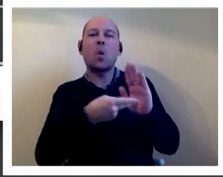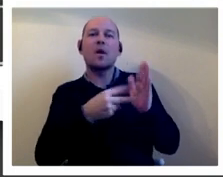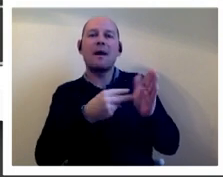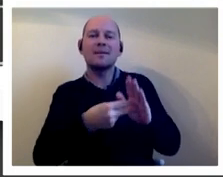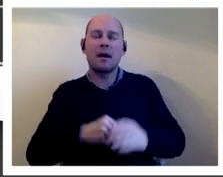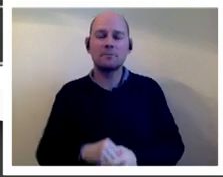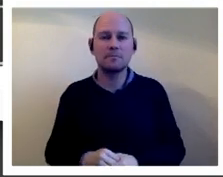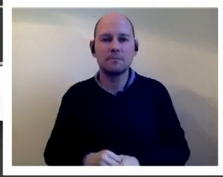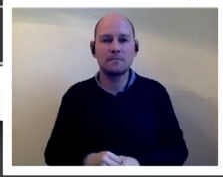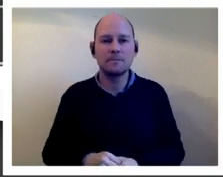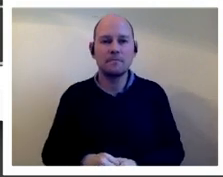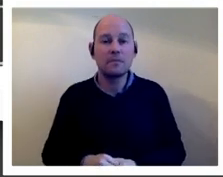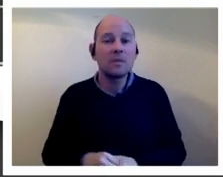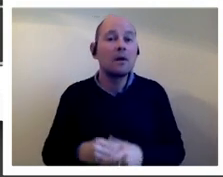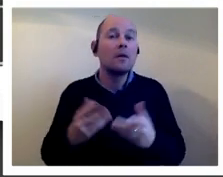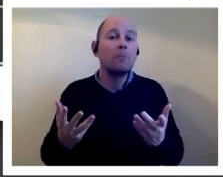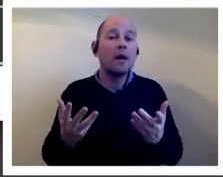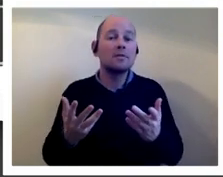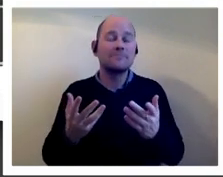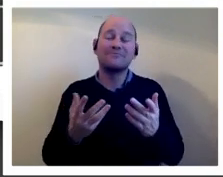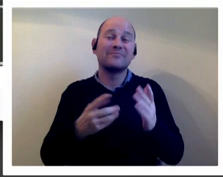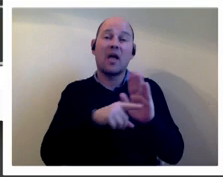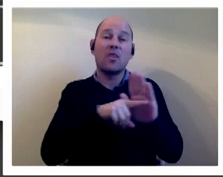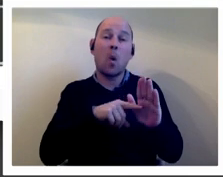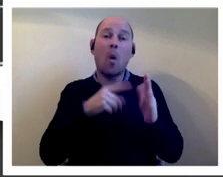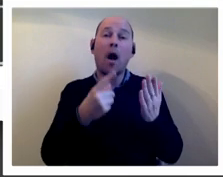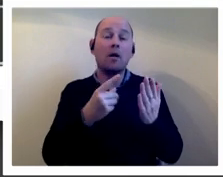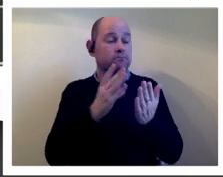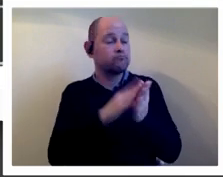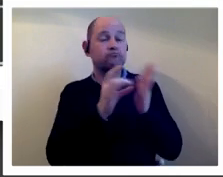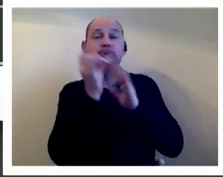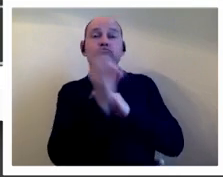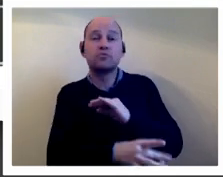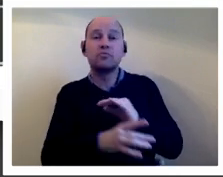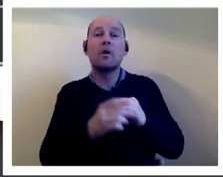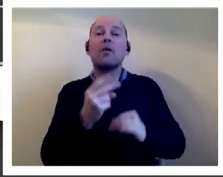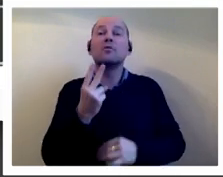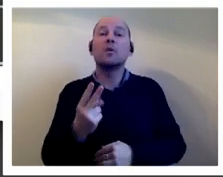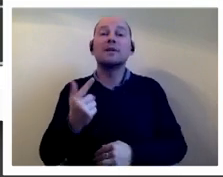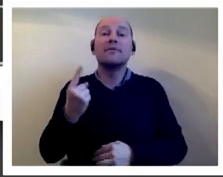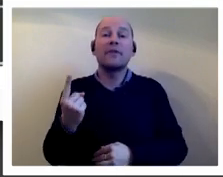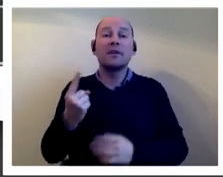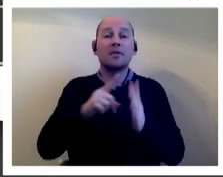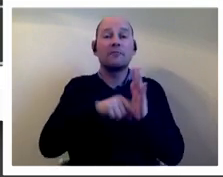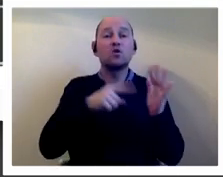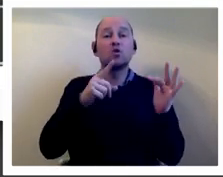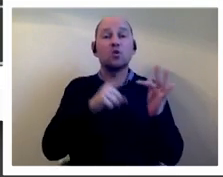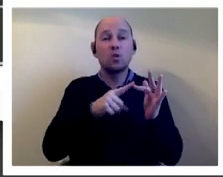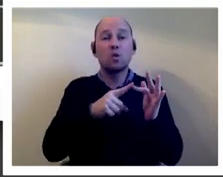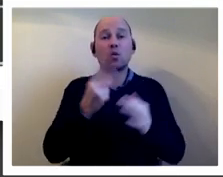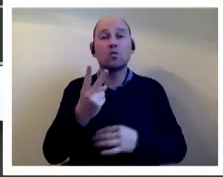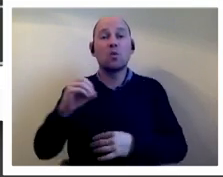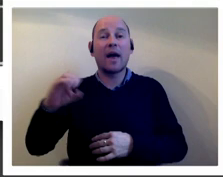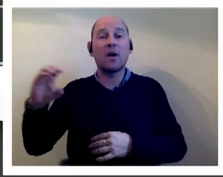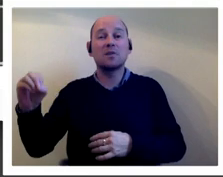campaigning the um the law was overturned in scottish parliament on 21st of june 2000 with barely a whimper